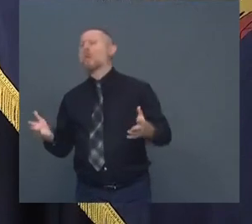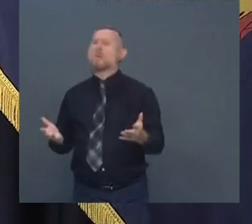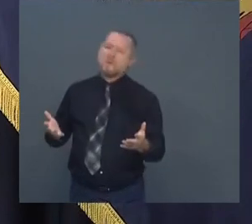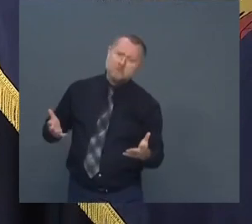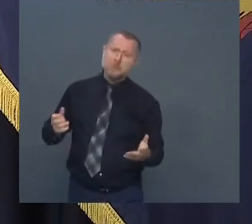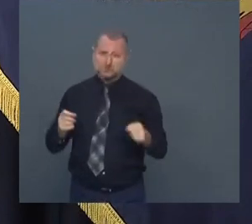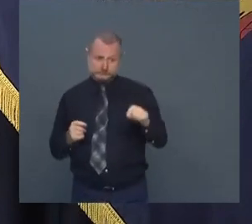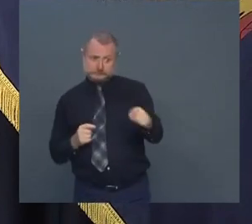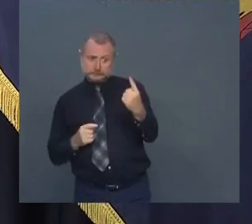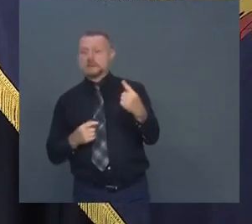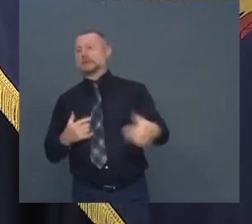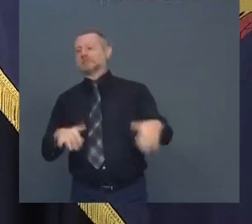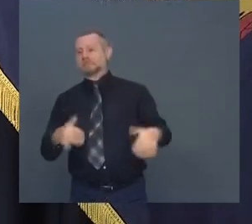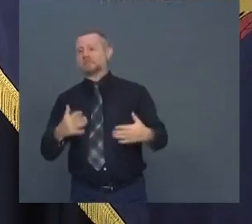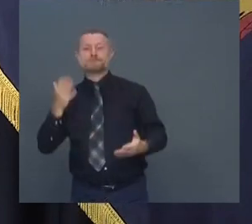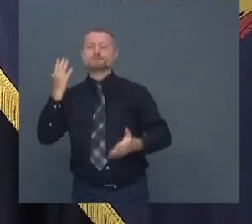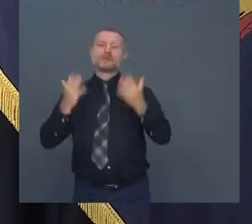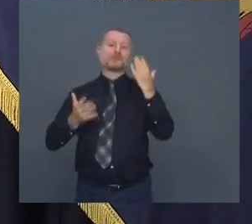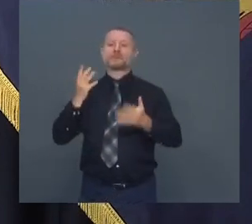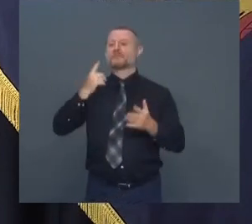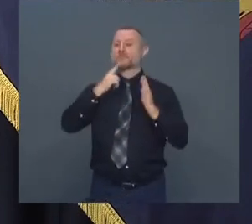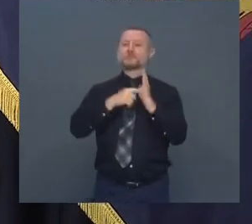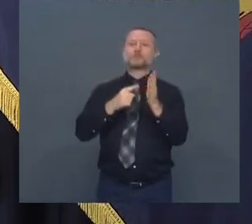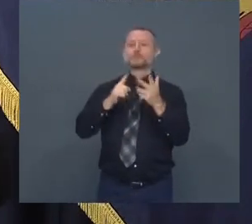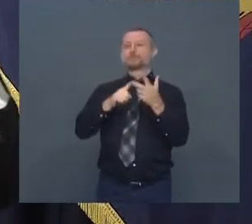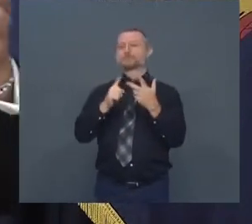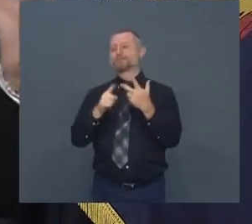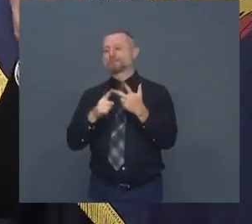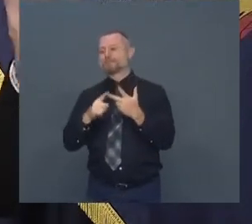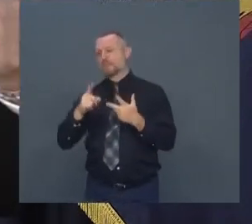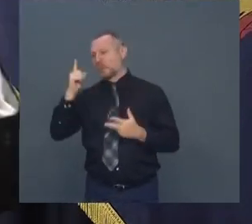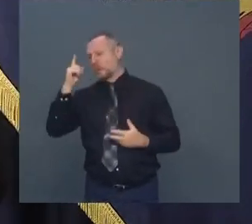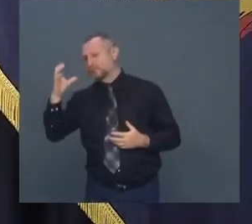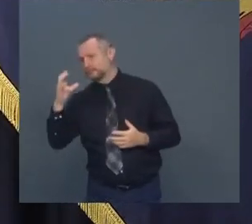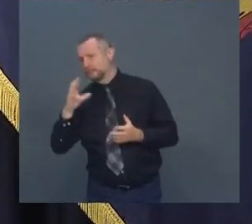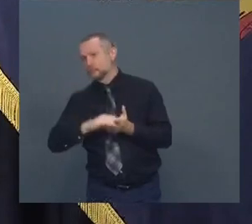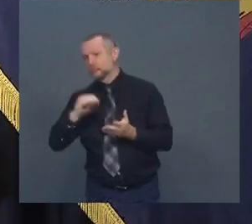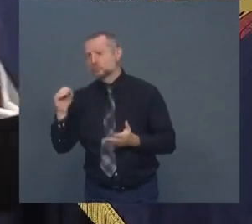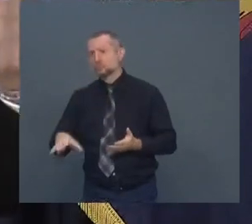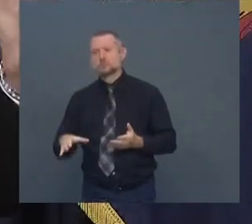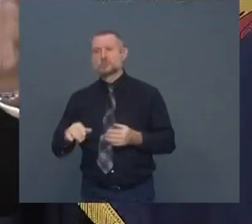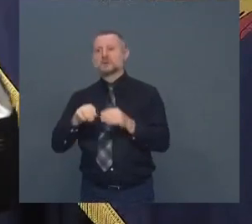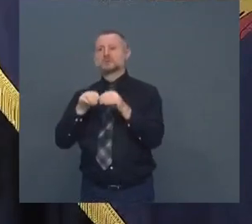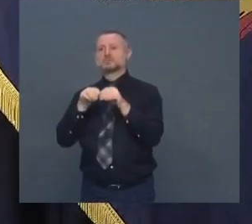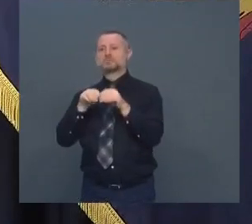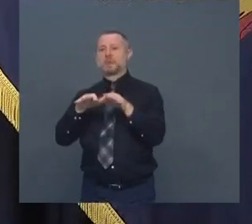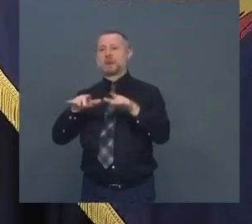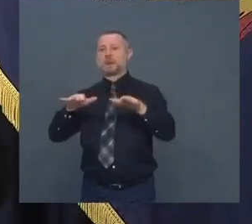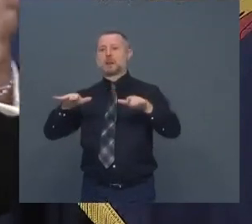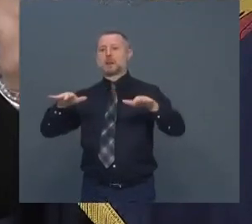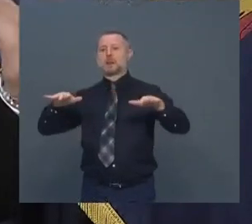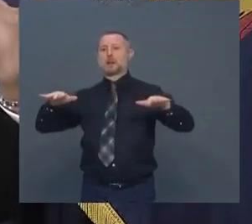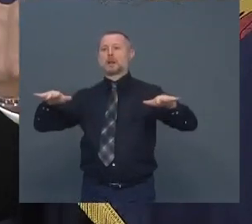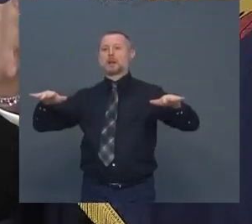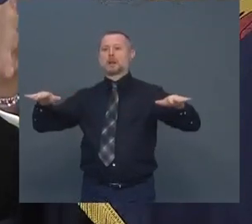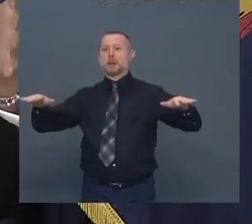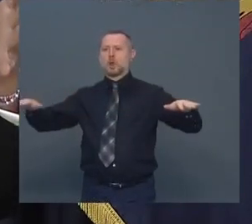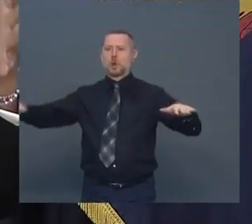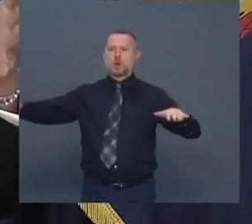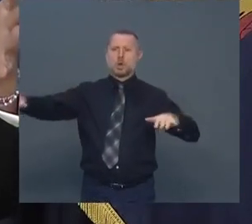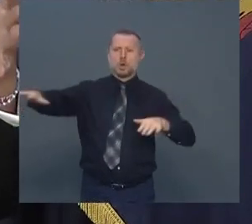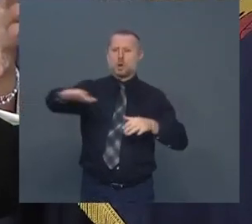while the 100 students are even are dispersed all throughout the campus